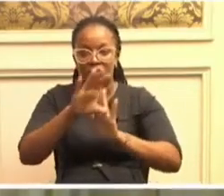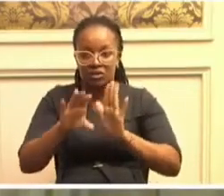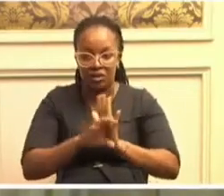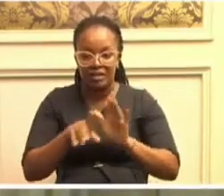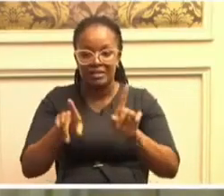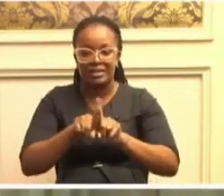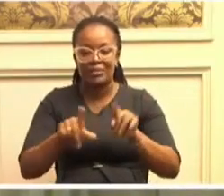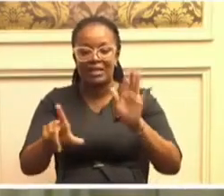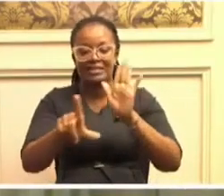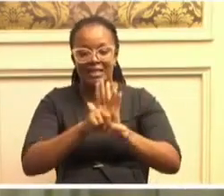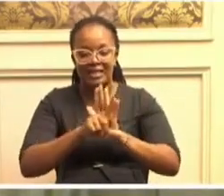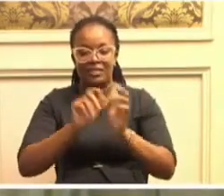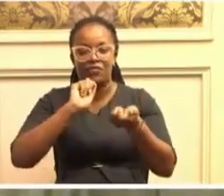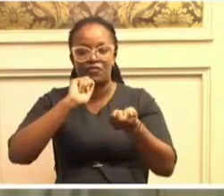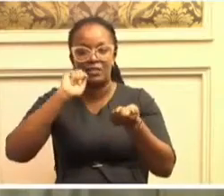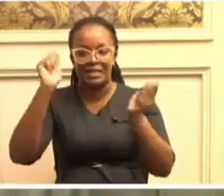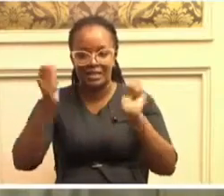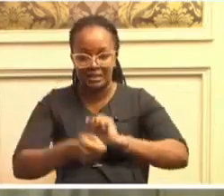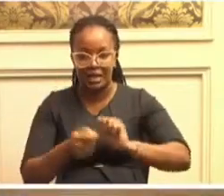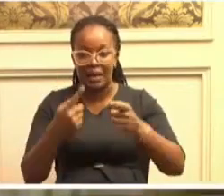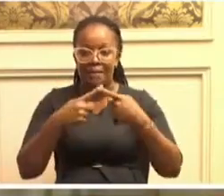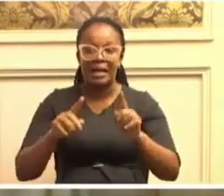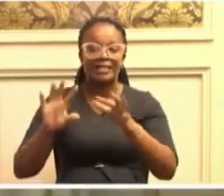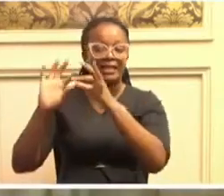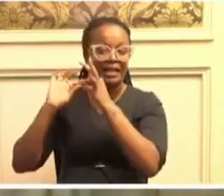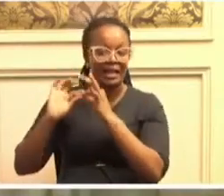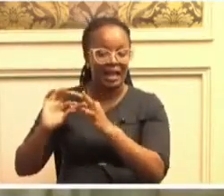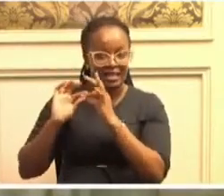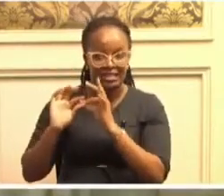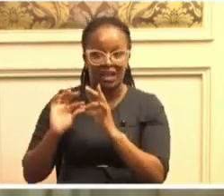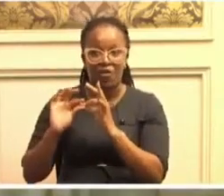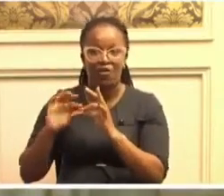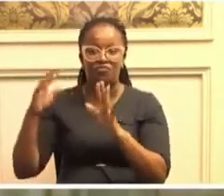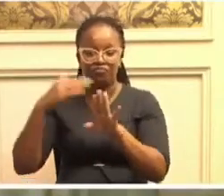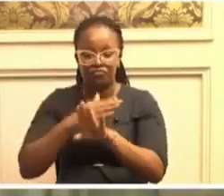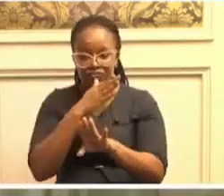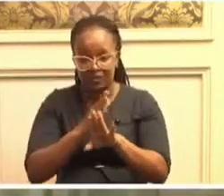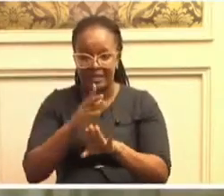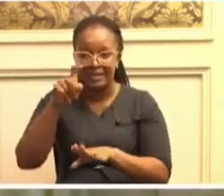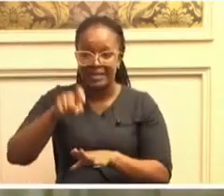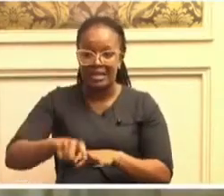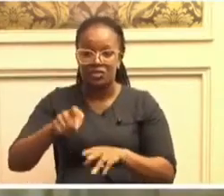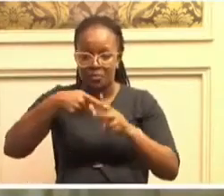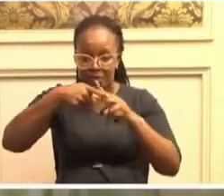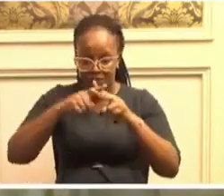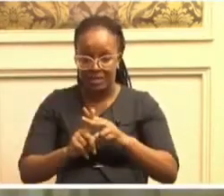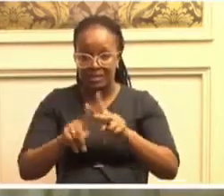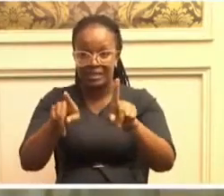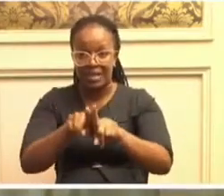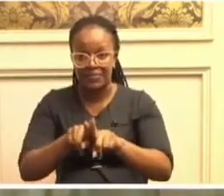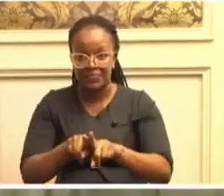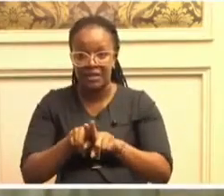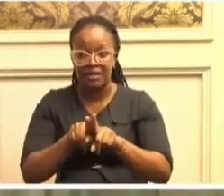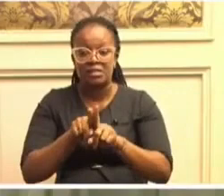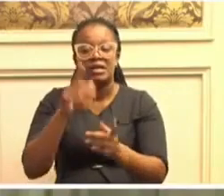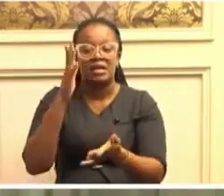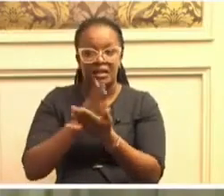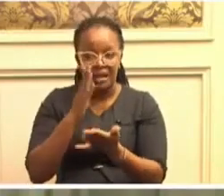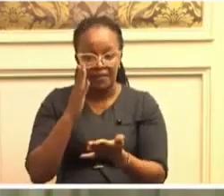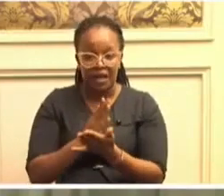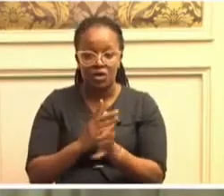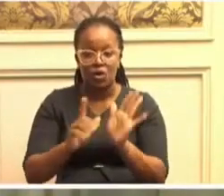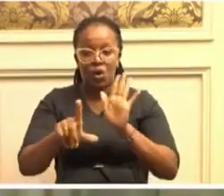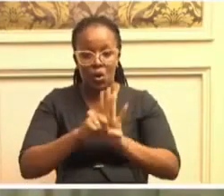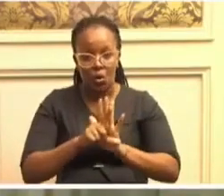changes. The culture of impunity in Kenya needs a fix too. The relevant law enforcement